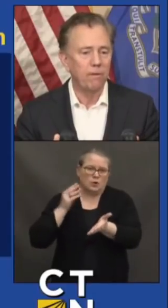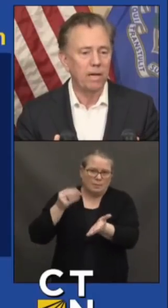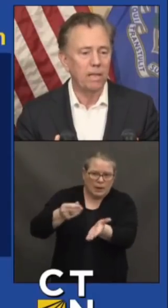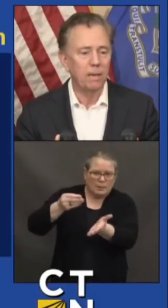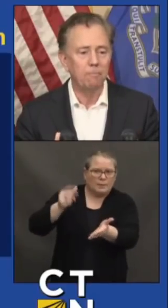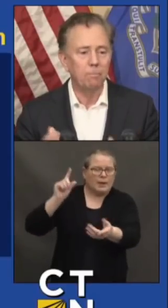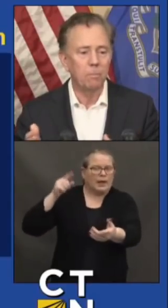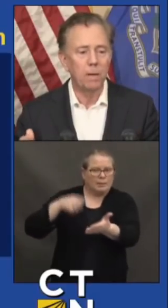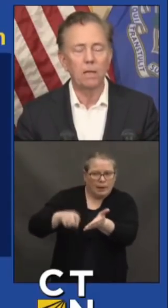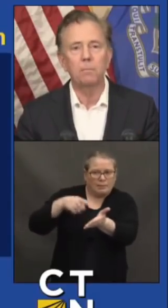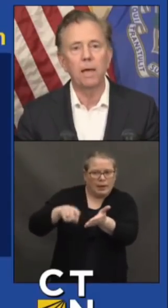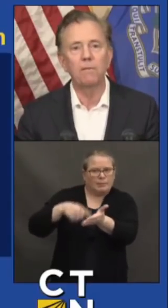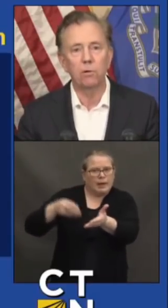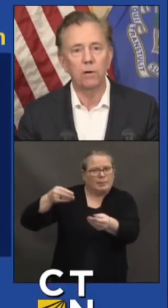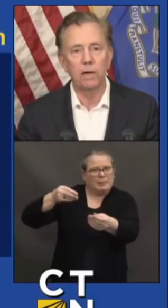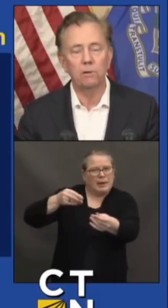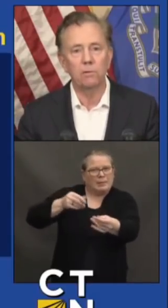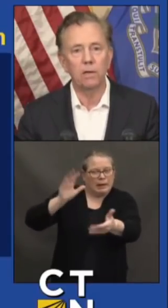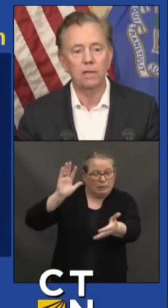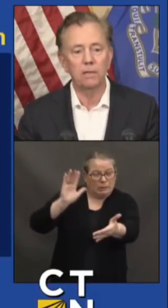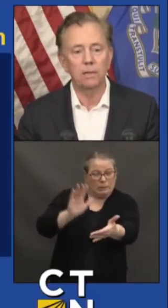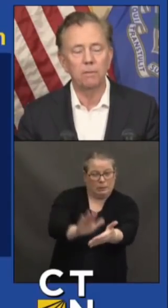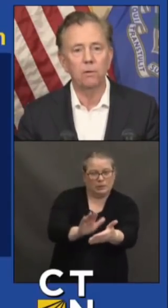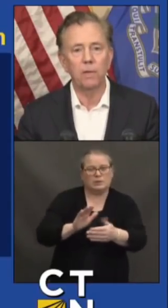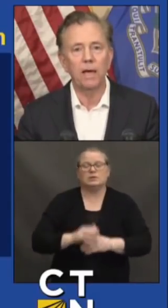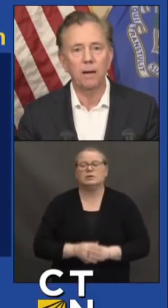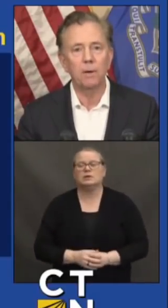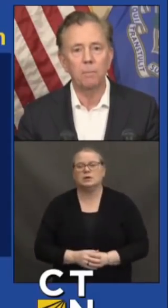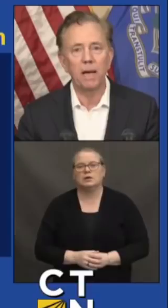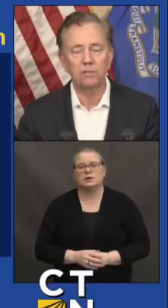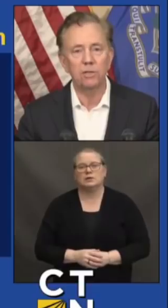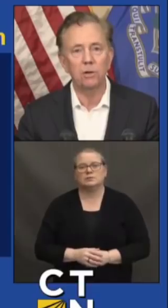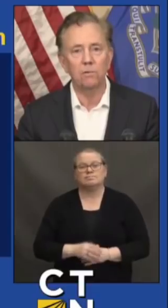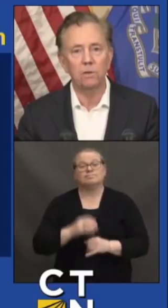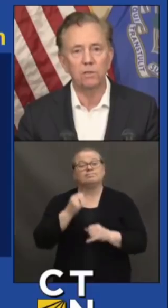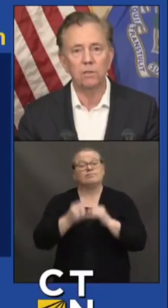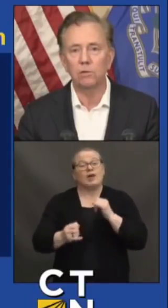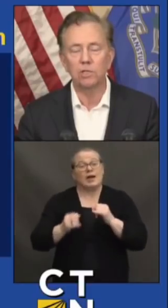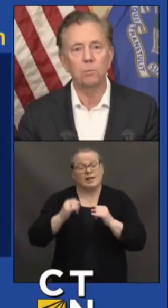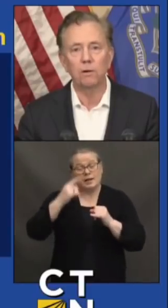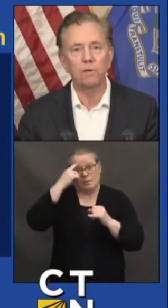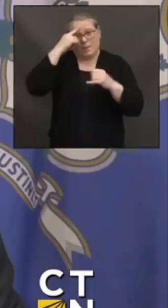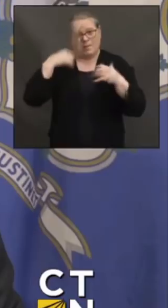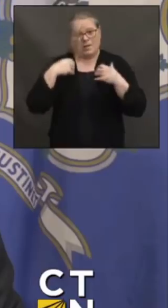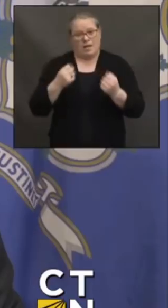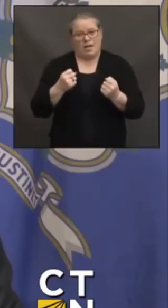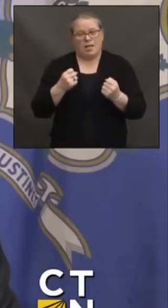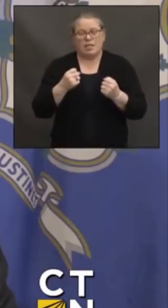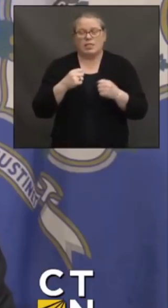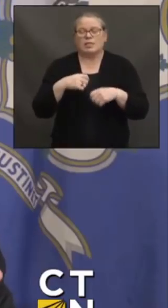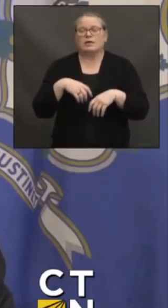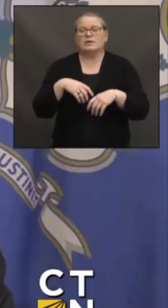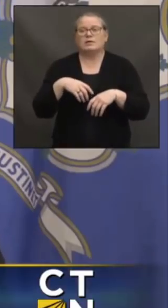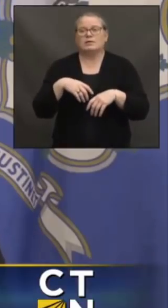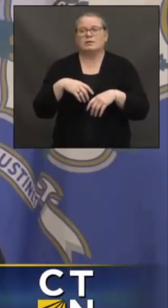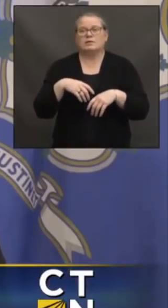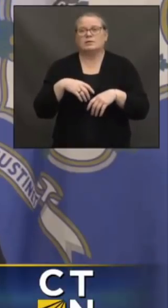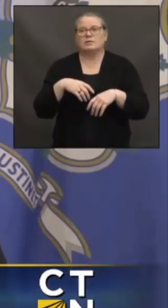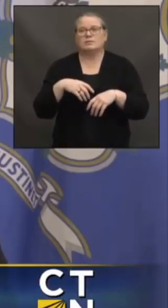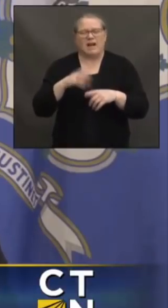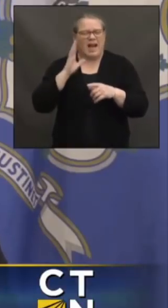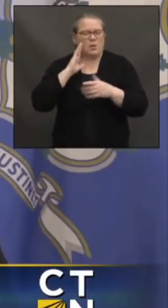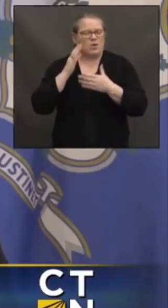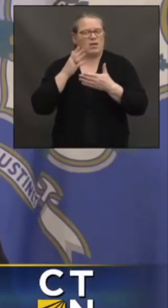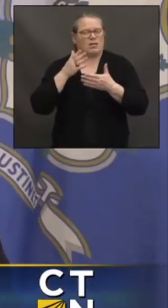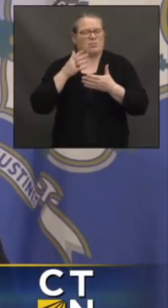And finally, mental and behavioral health. And, you know, with that, I'm going to pass it over to Chris Murphy. But people know in